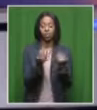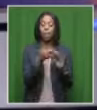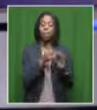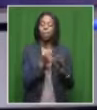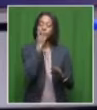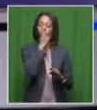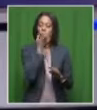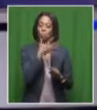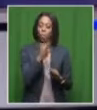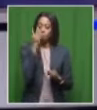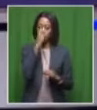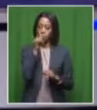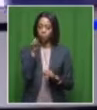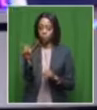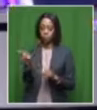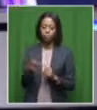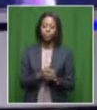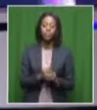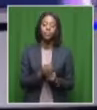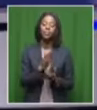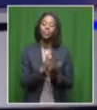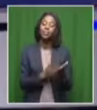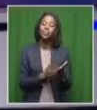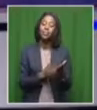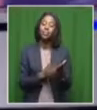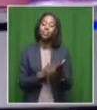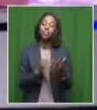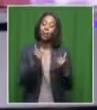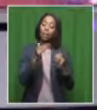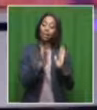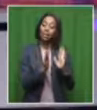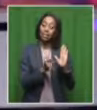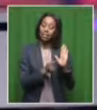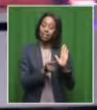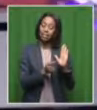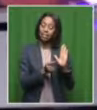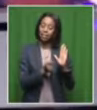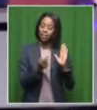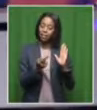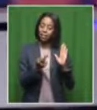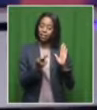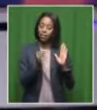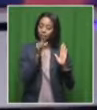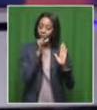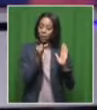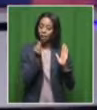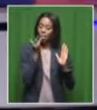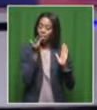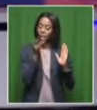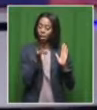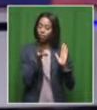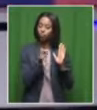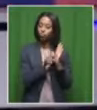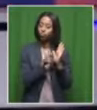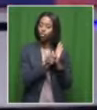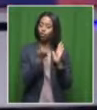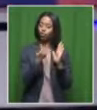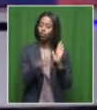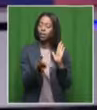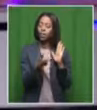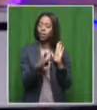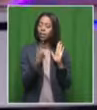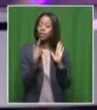asked to Prof now, you know, some of these packages of the Hubli Bubli flavors are actually written outside